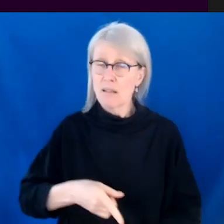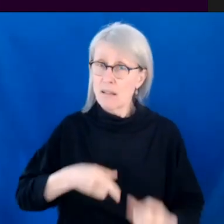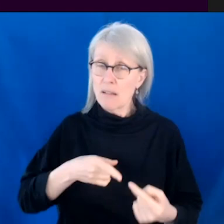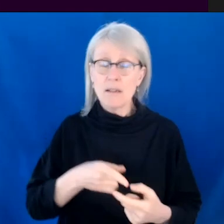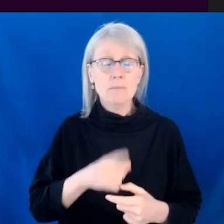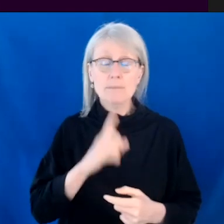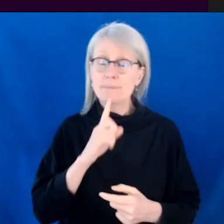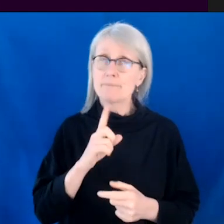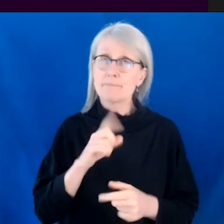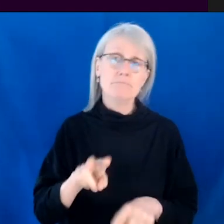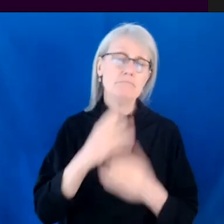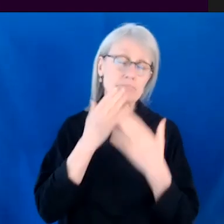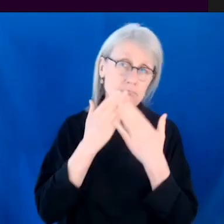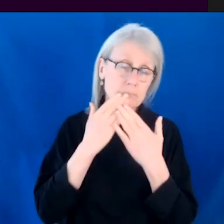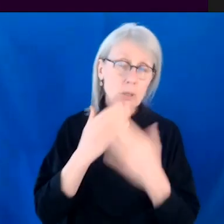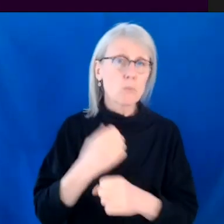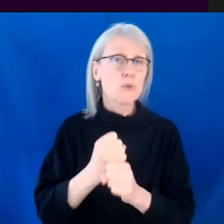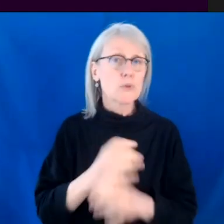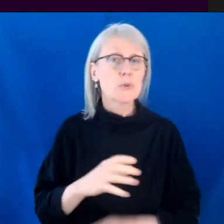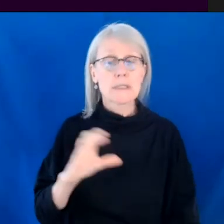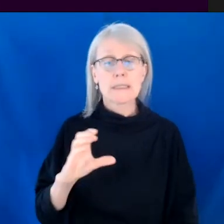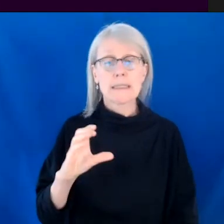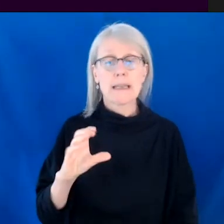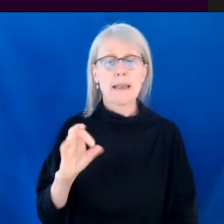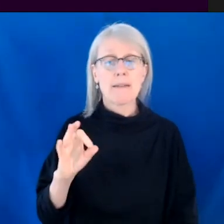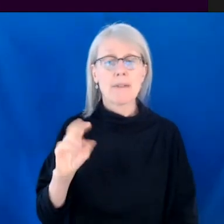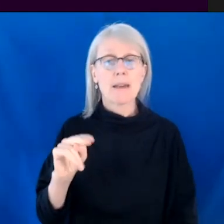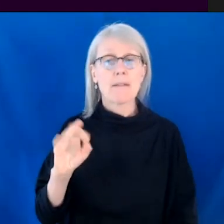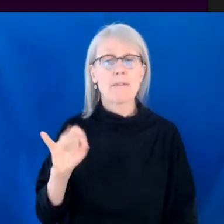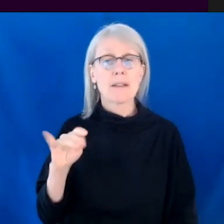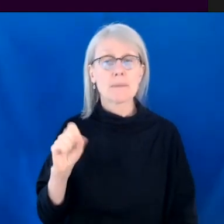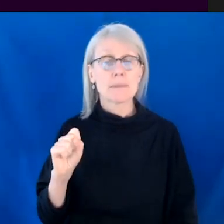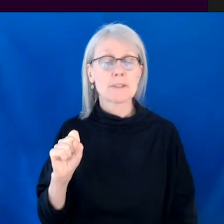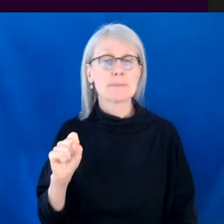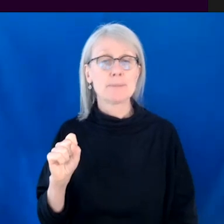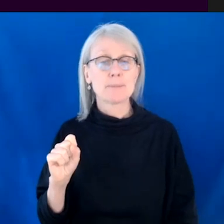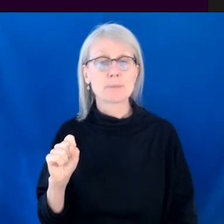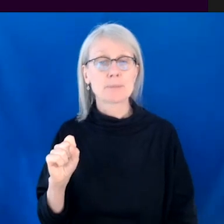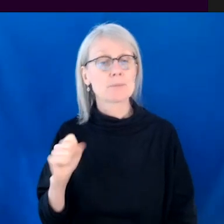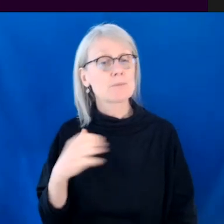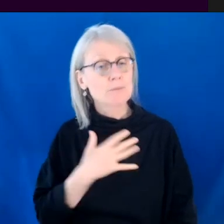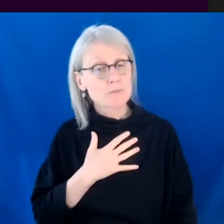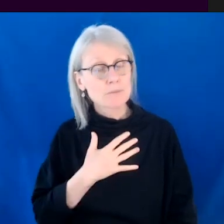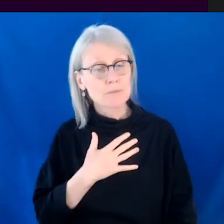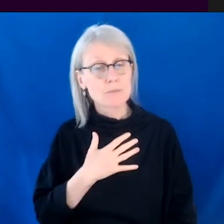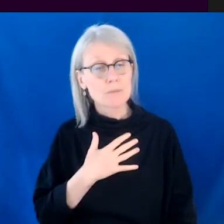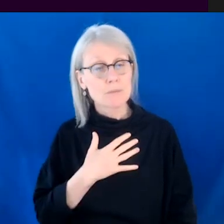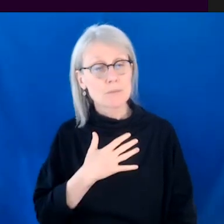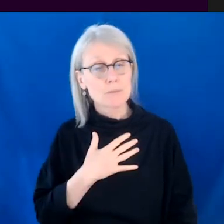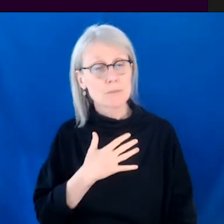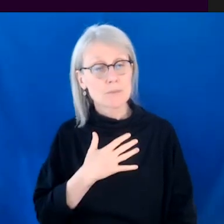producer, um, which was Sienna films now sphere media at that time was that, you know,